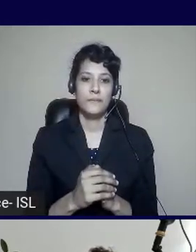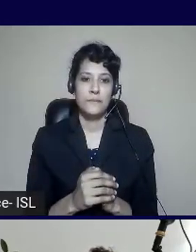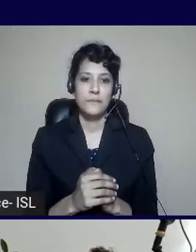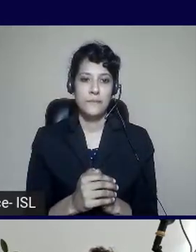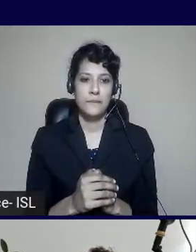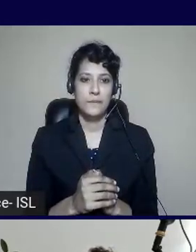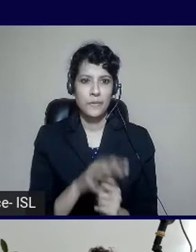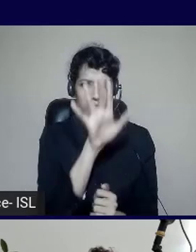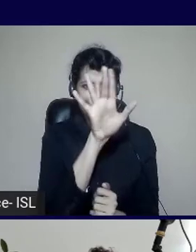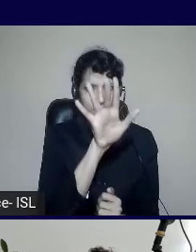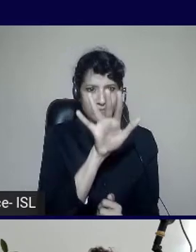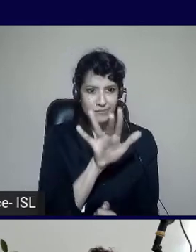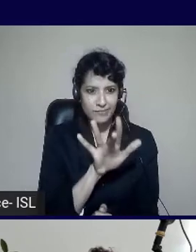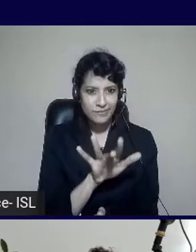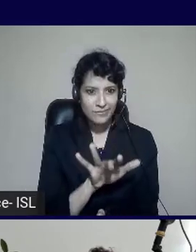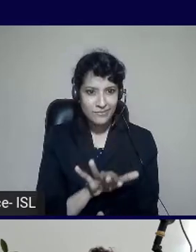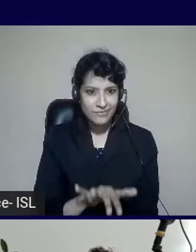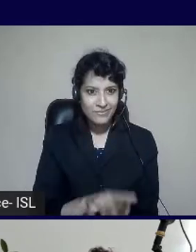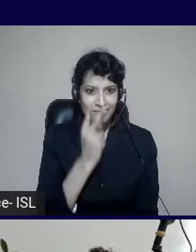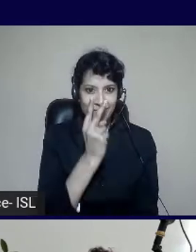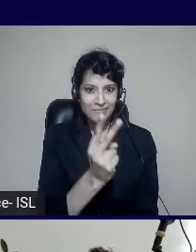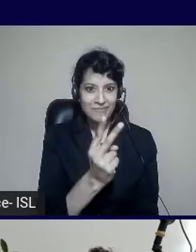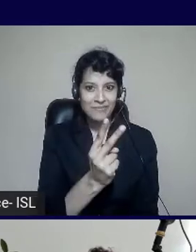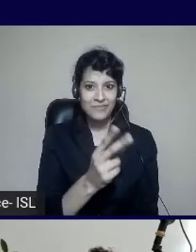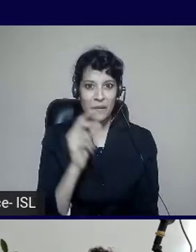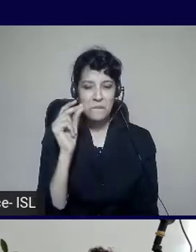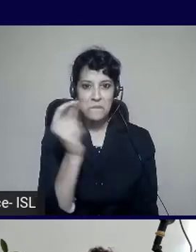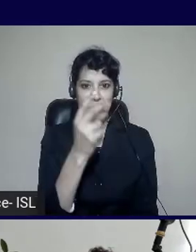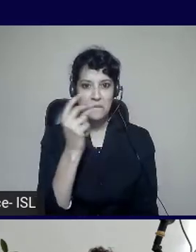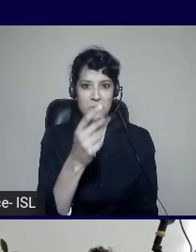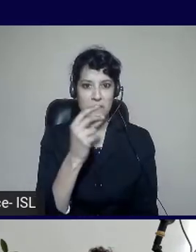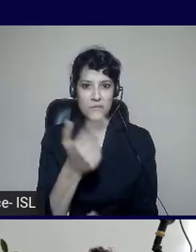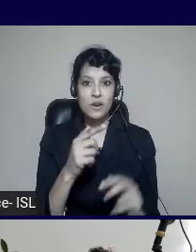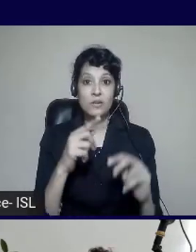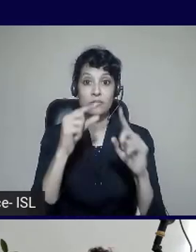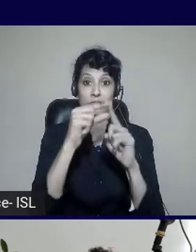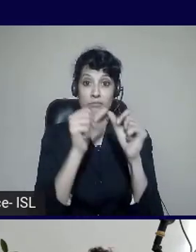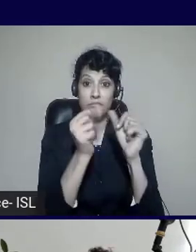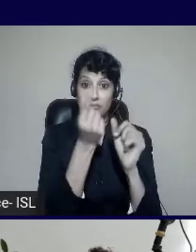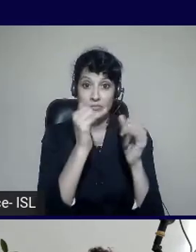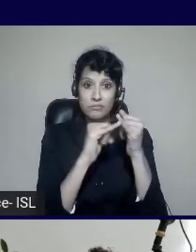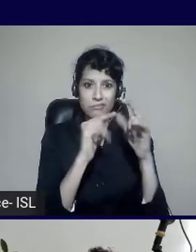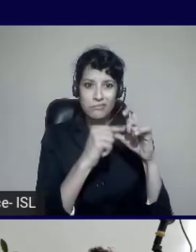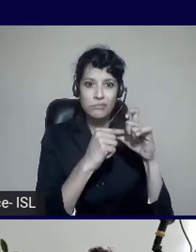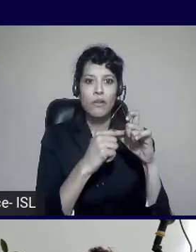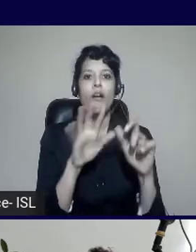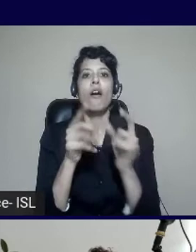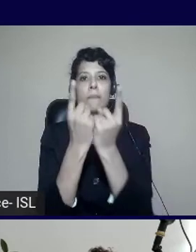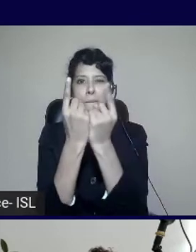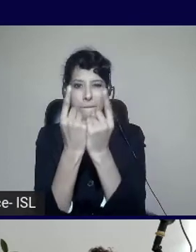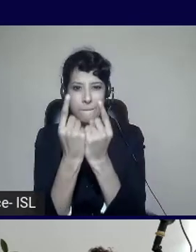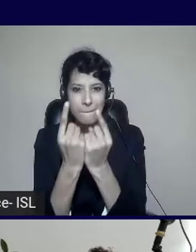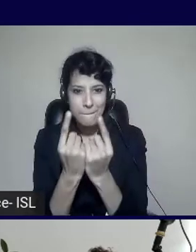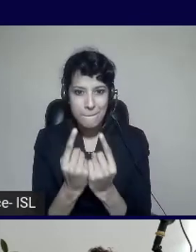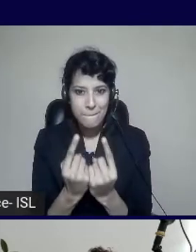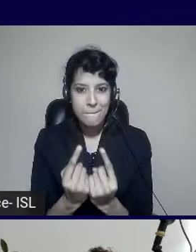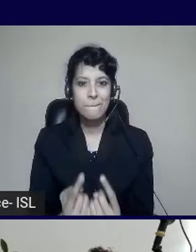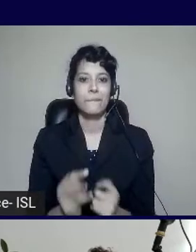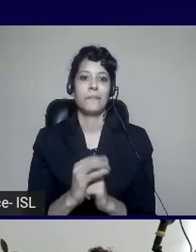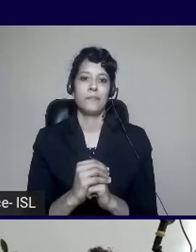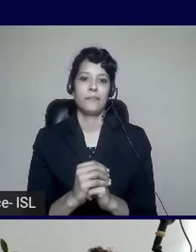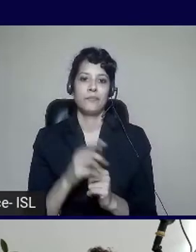a little bit longer than the FastPass. But you can export the results there. And that's for your testing team. To make sure that you've got everything